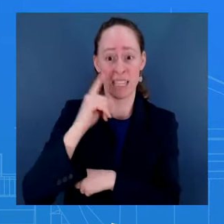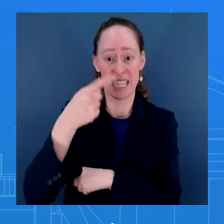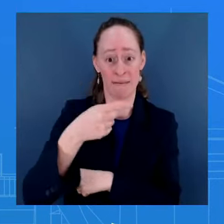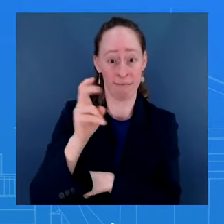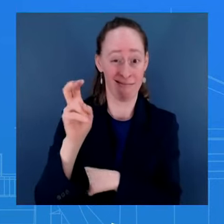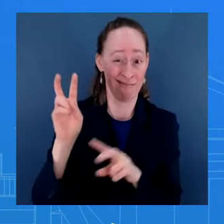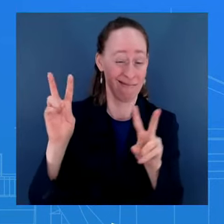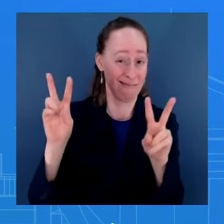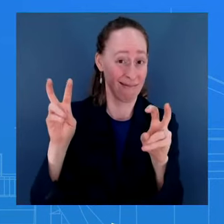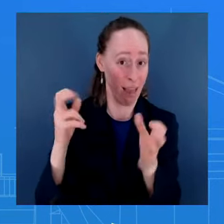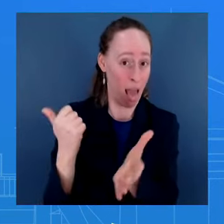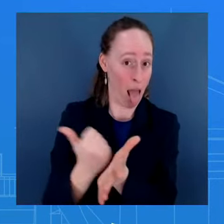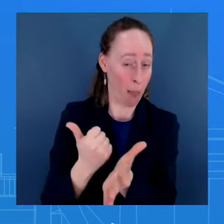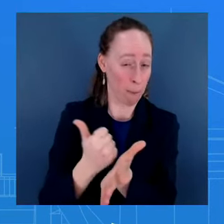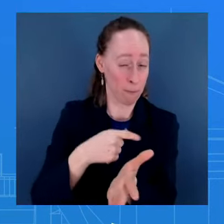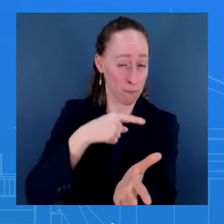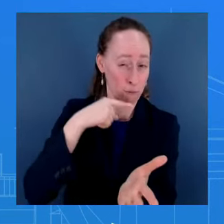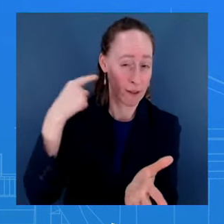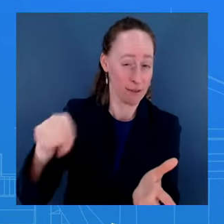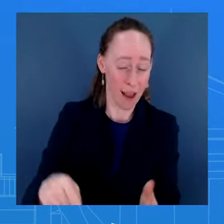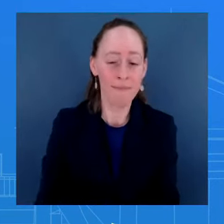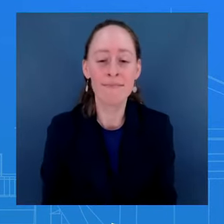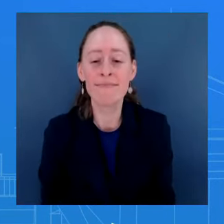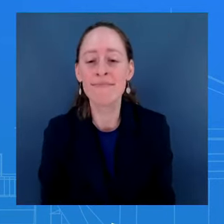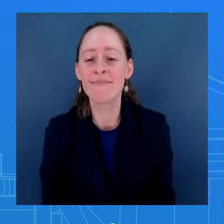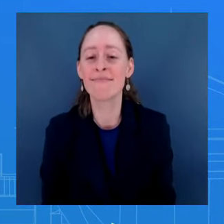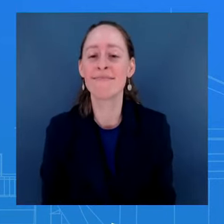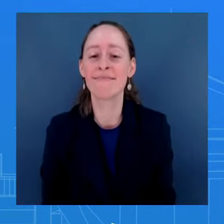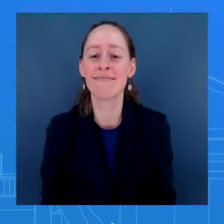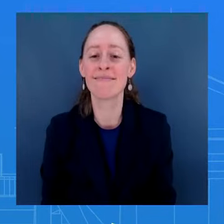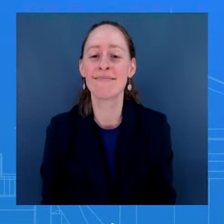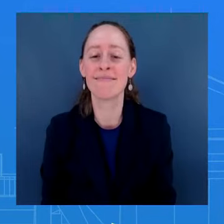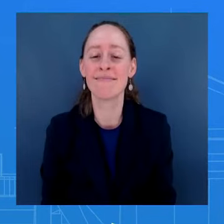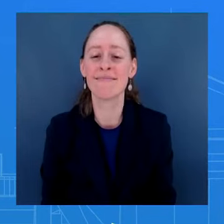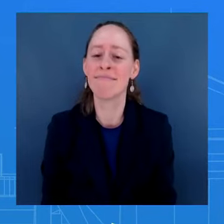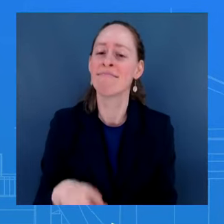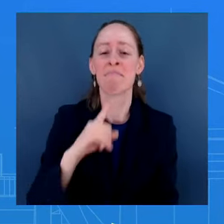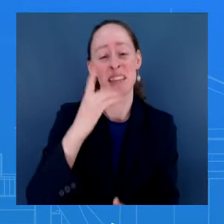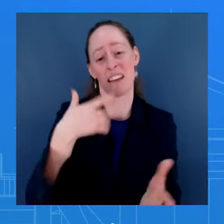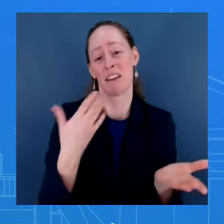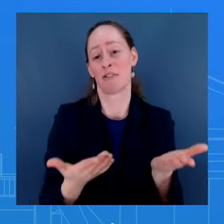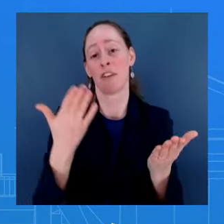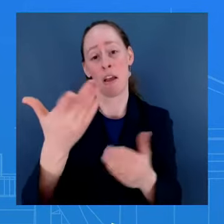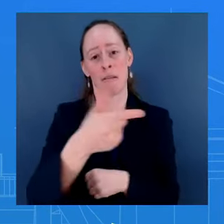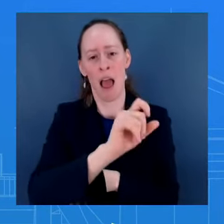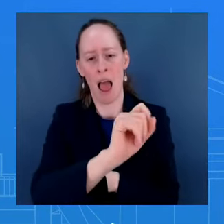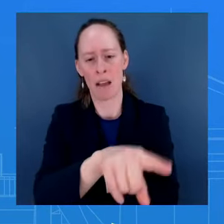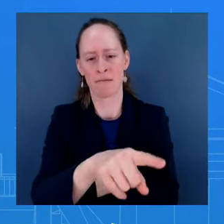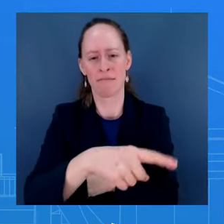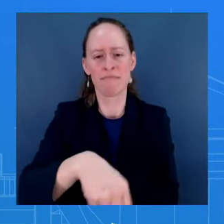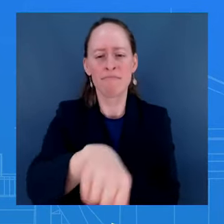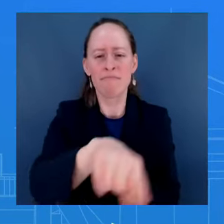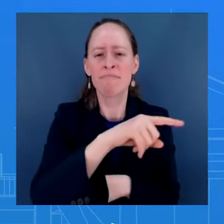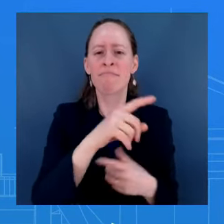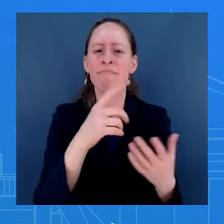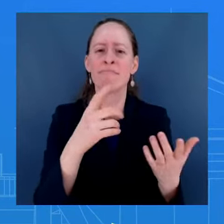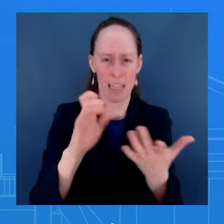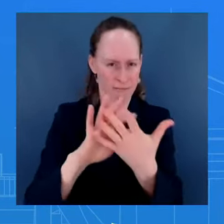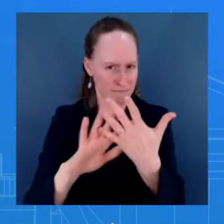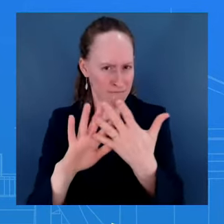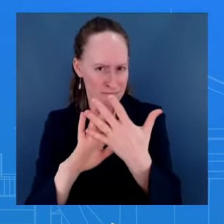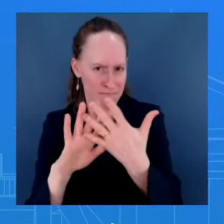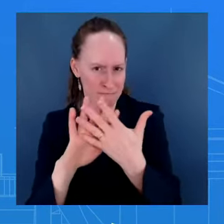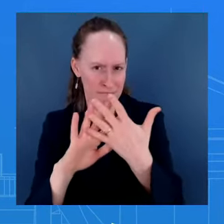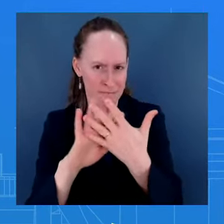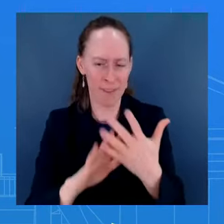the convoy, right, where President Zelensky was and the attack that happened near his convoy. We know what Russia is up